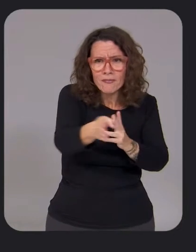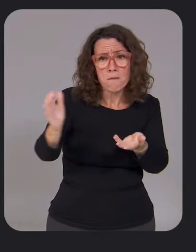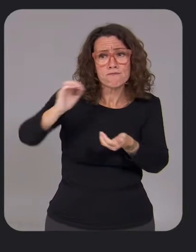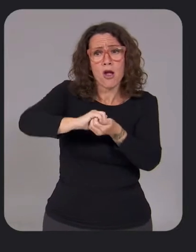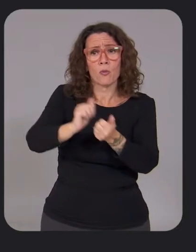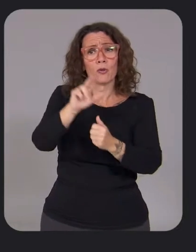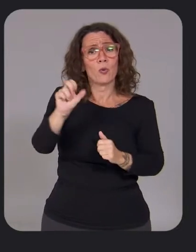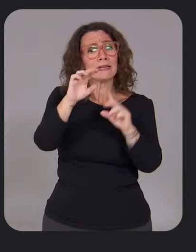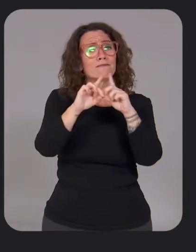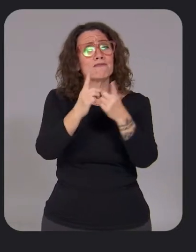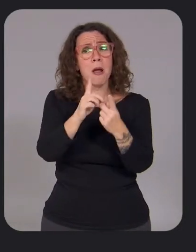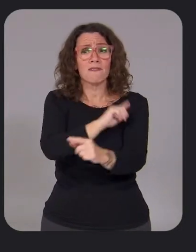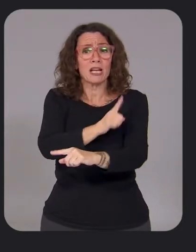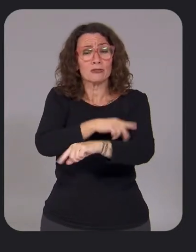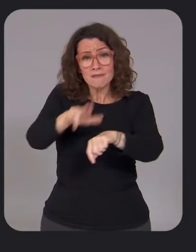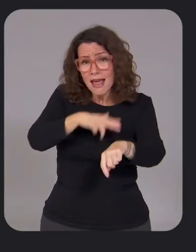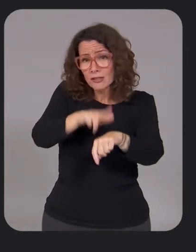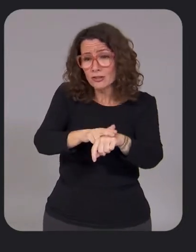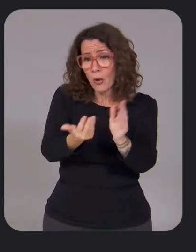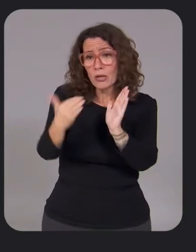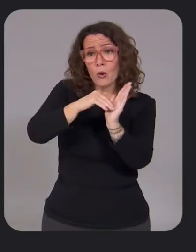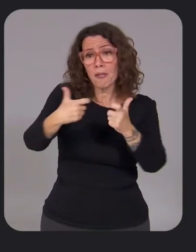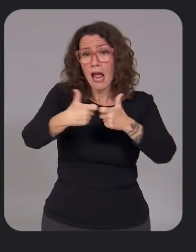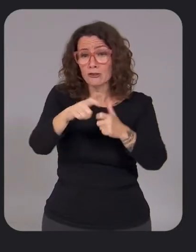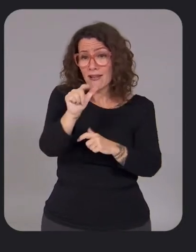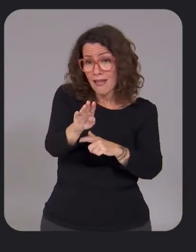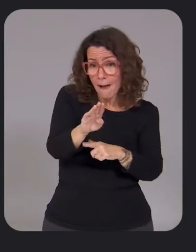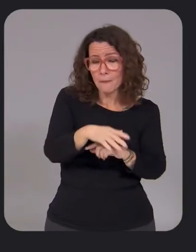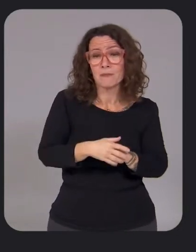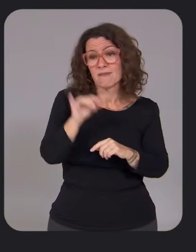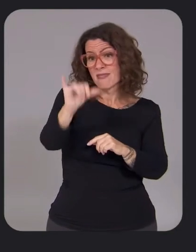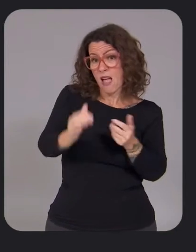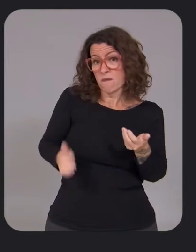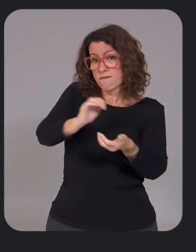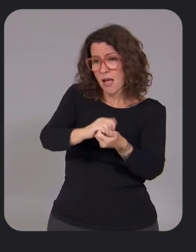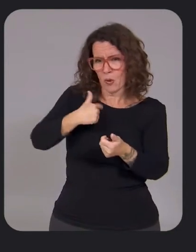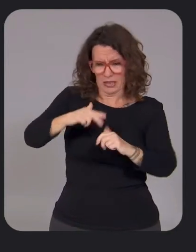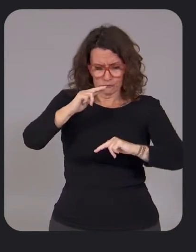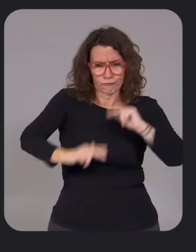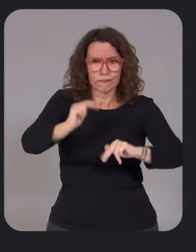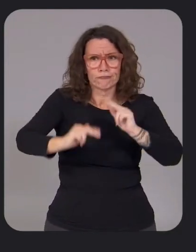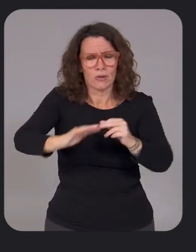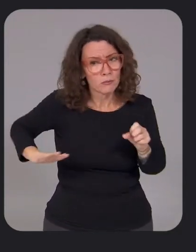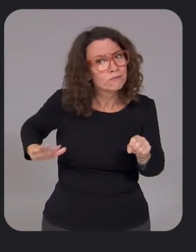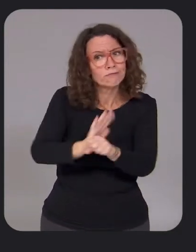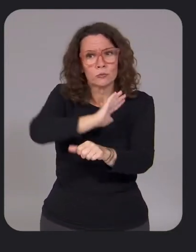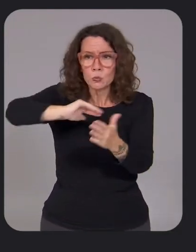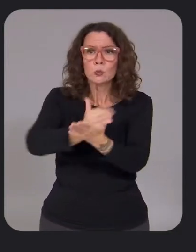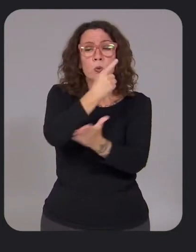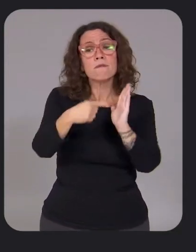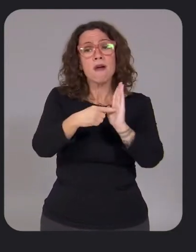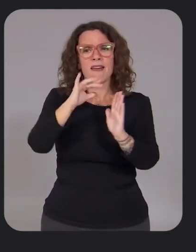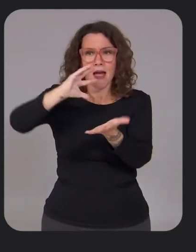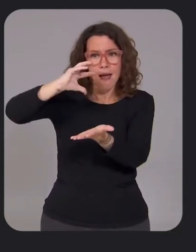Renewable Energy Lab. Through this partnership we've built an entirely new routing model that optimizes for lower fuel consumption